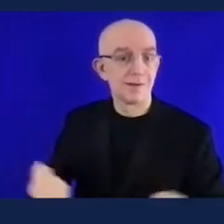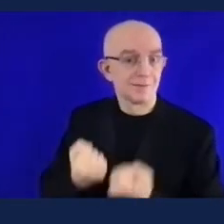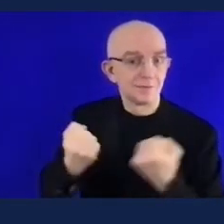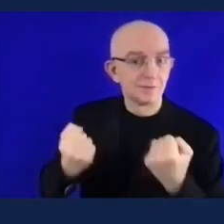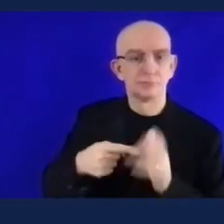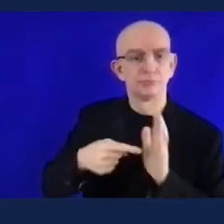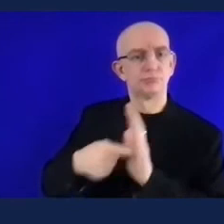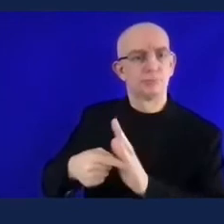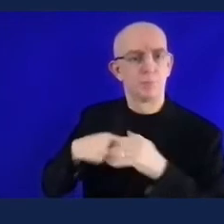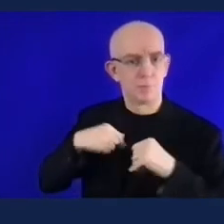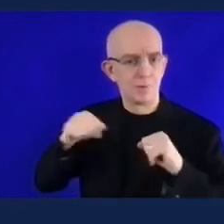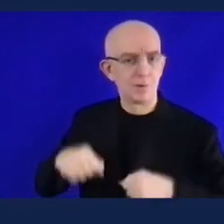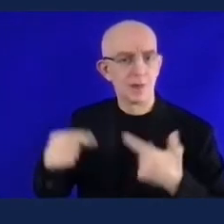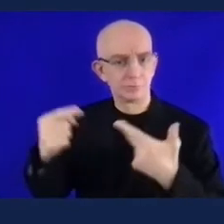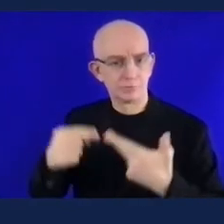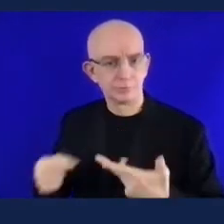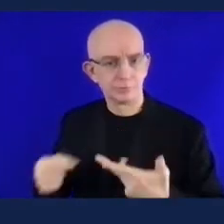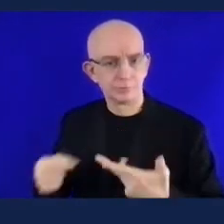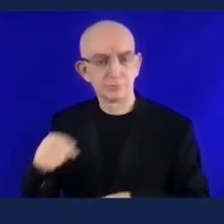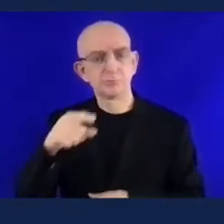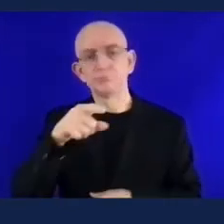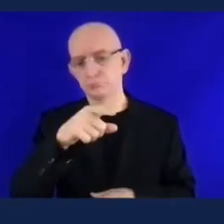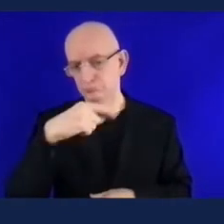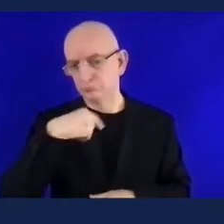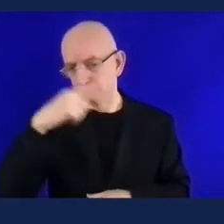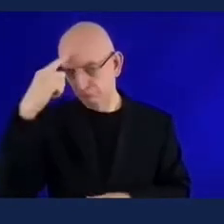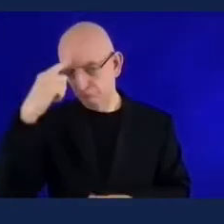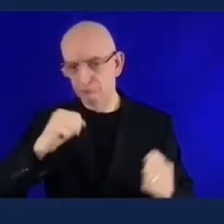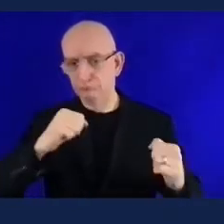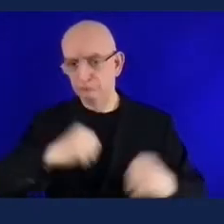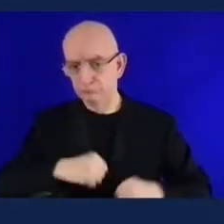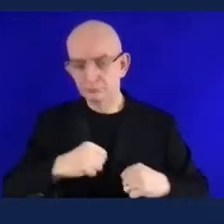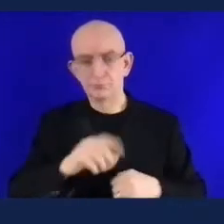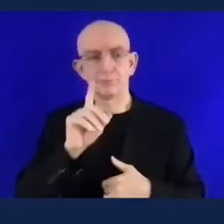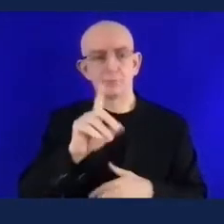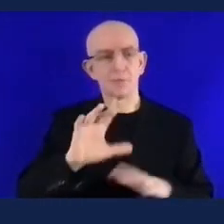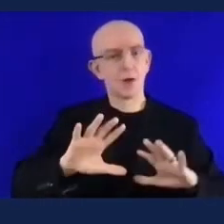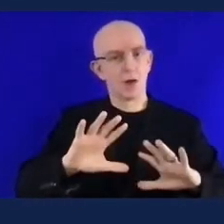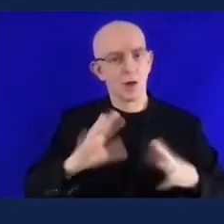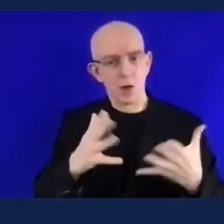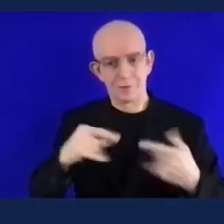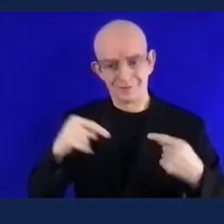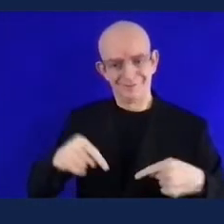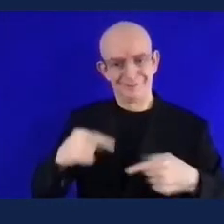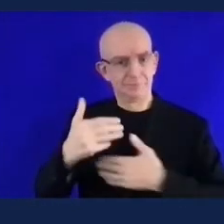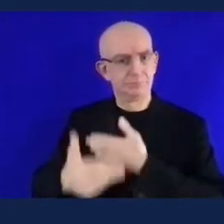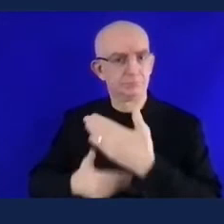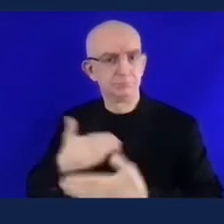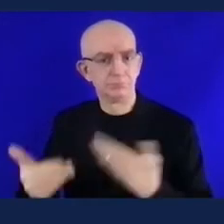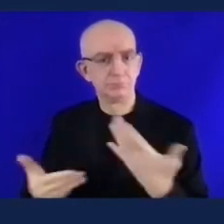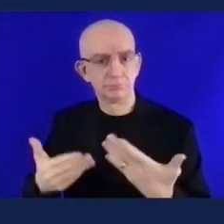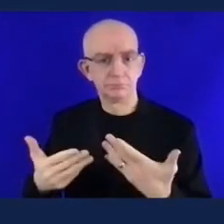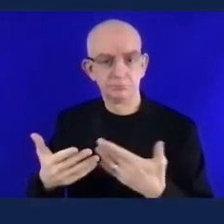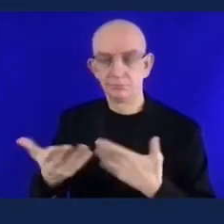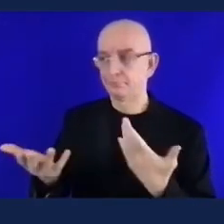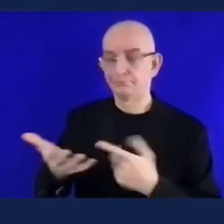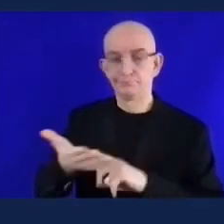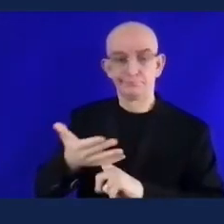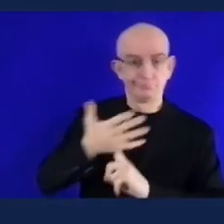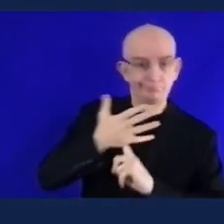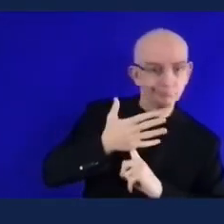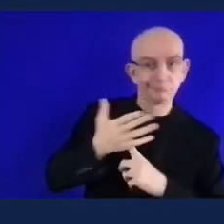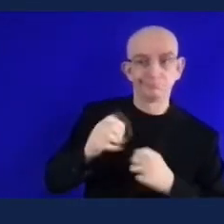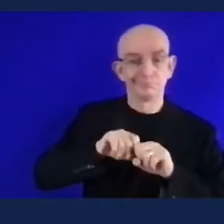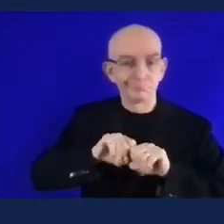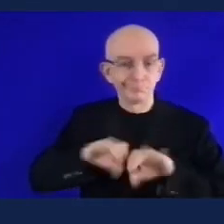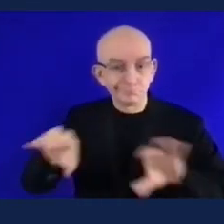football clubs or any sporting clubs have corporate responsibilities okay so they should be looking to include every human being that's within